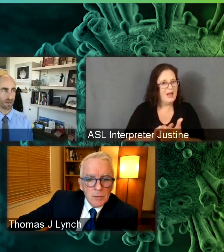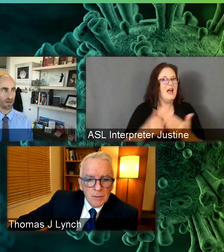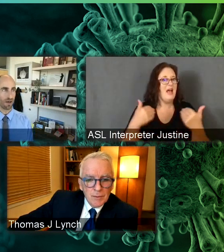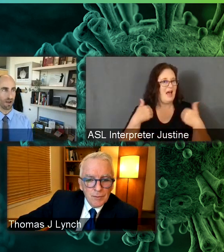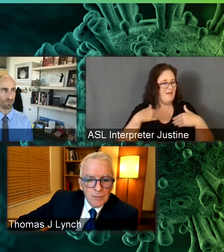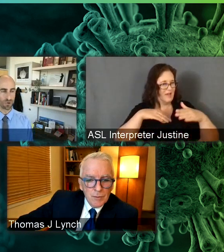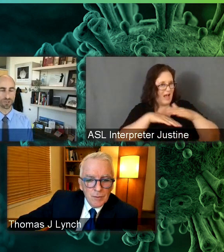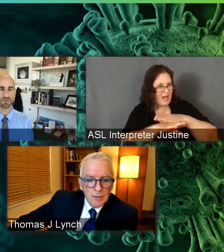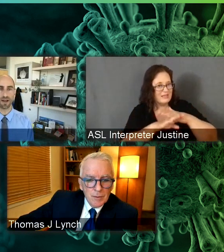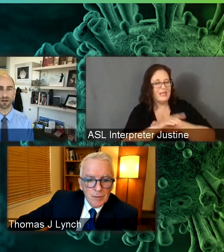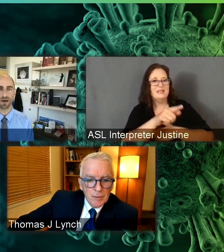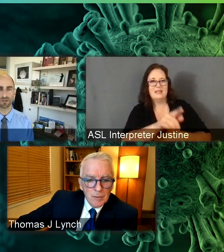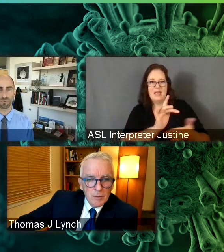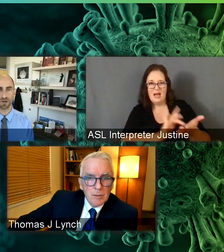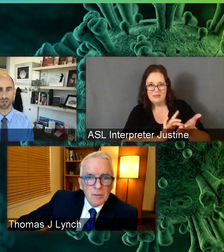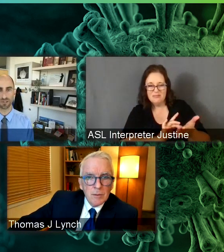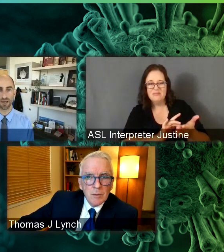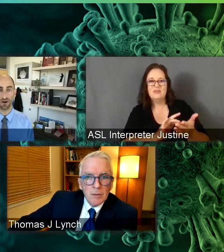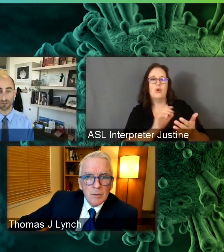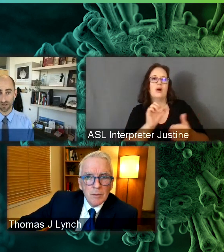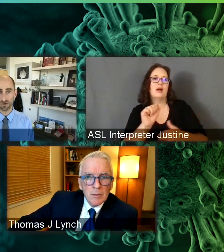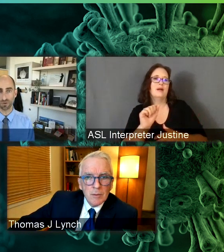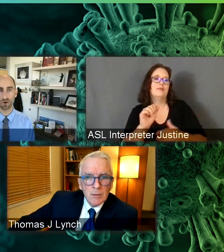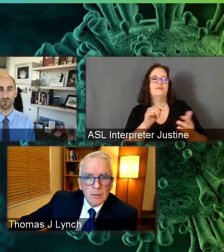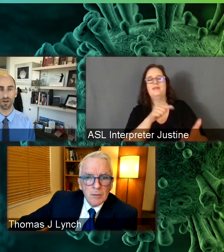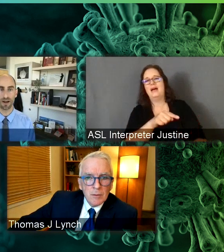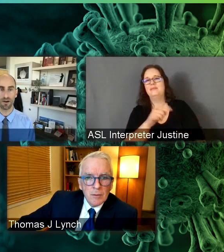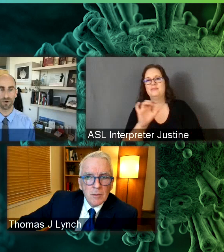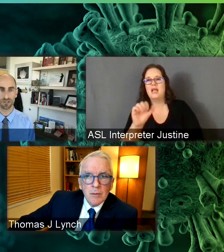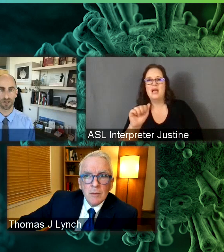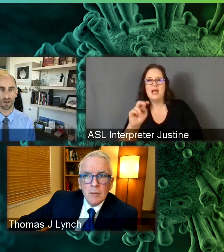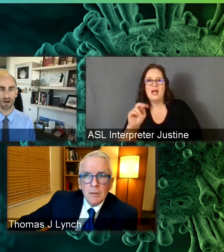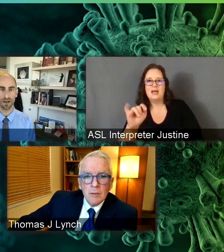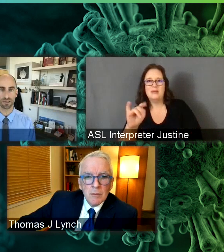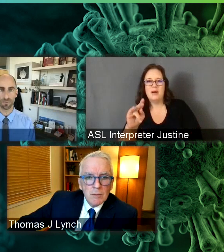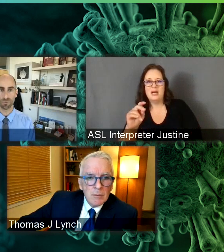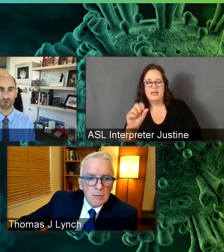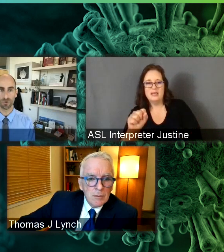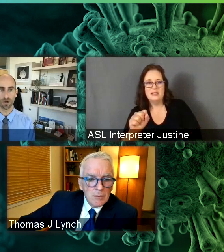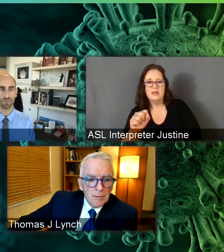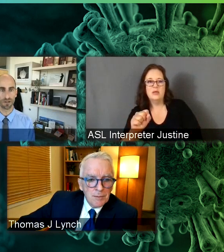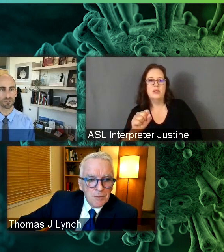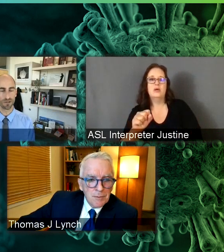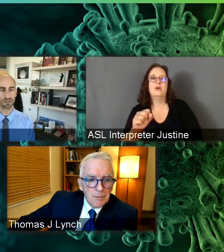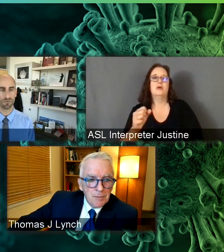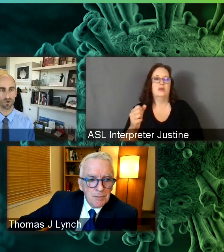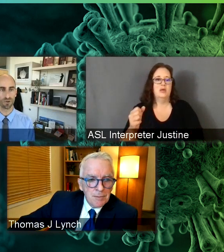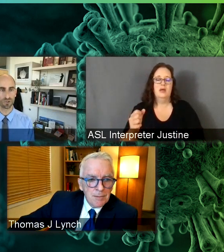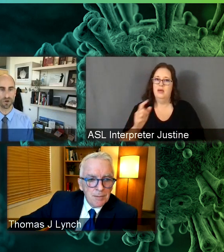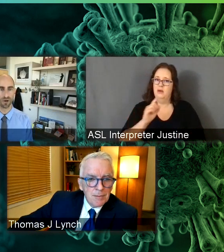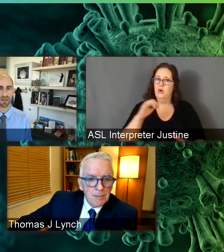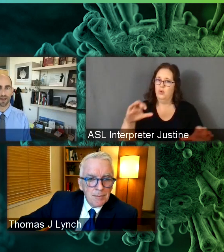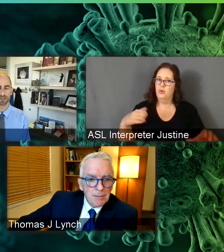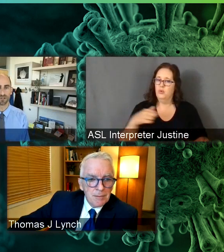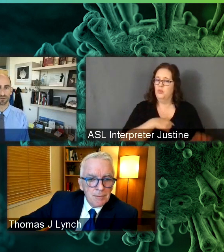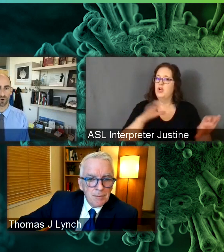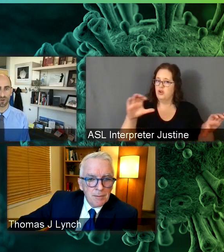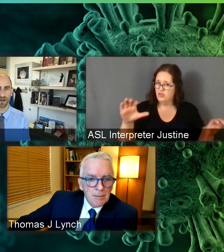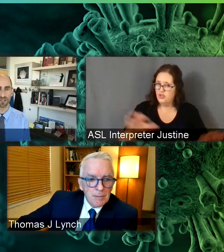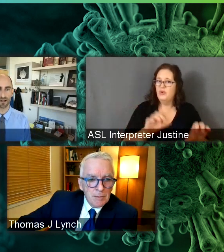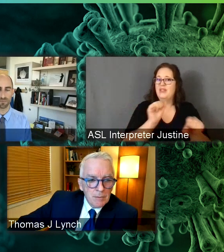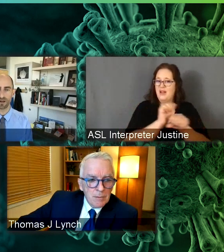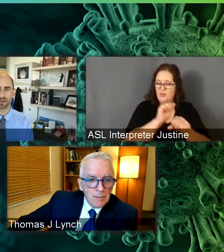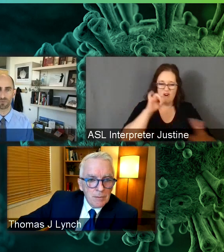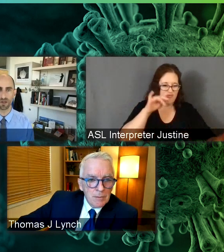giving infusions of antibodies for patients that are sick with COVID and high risk is something we're doing, but it's difficult. So it's